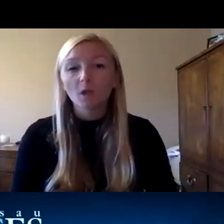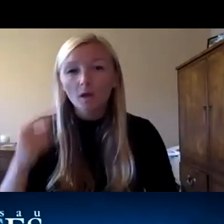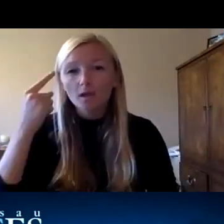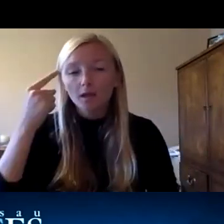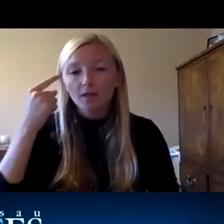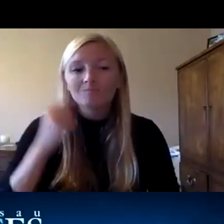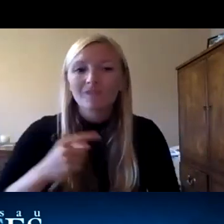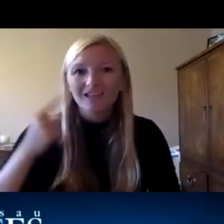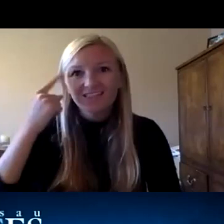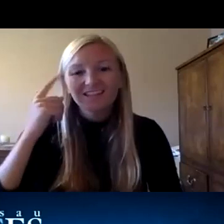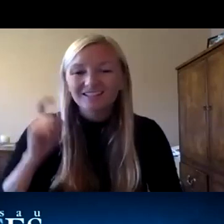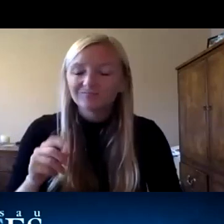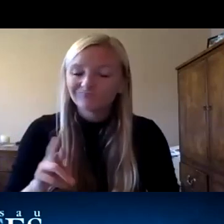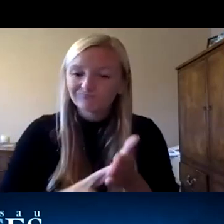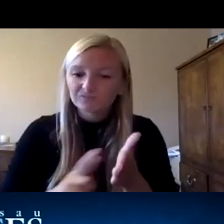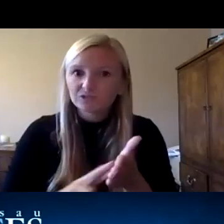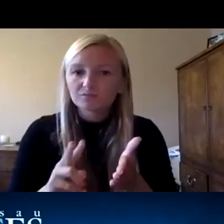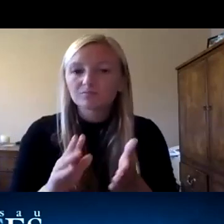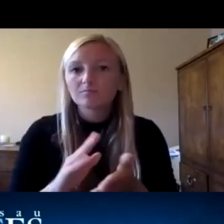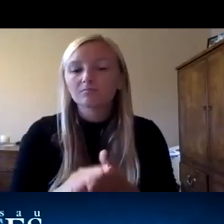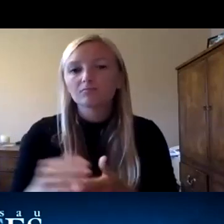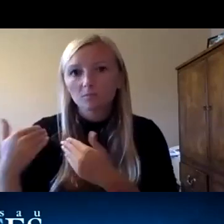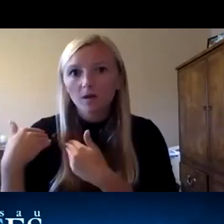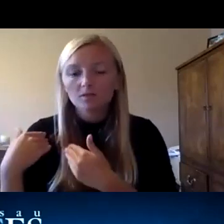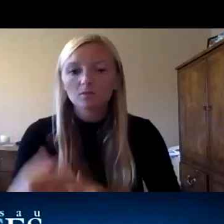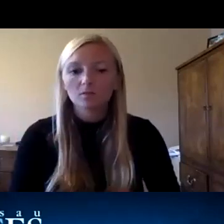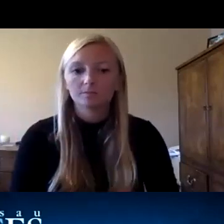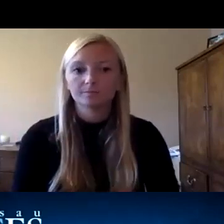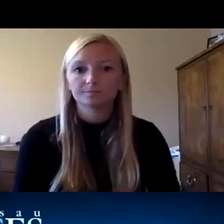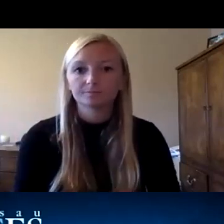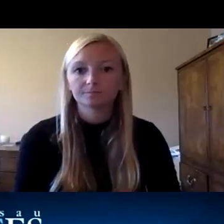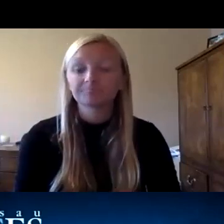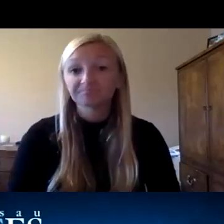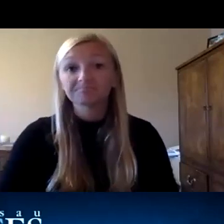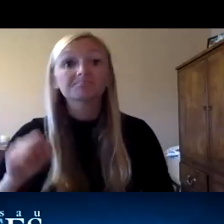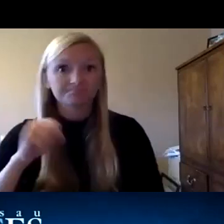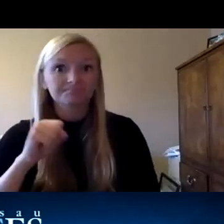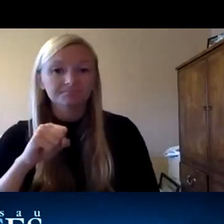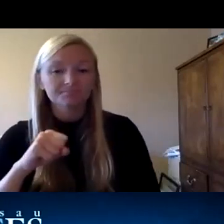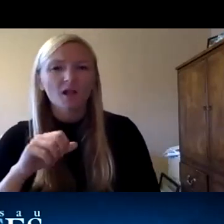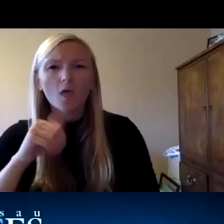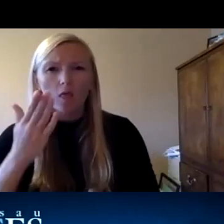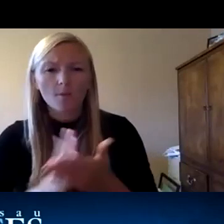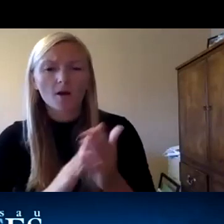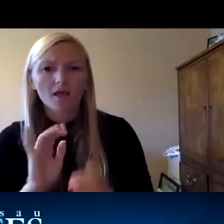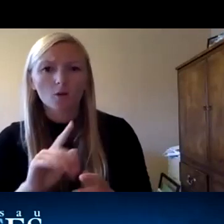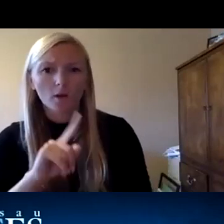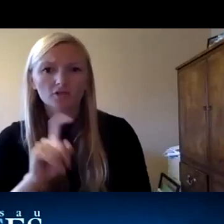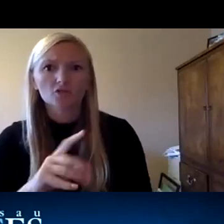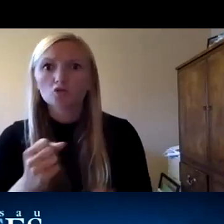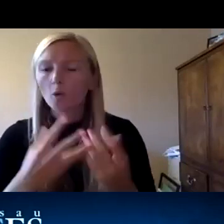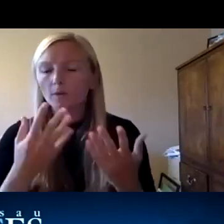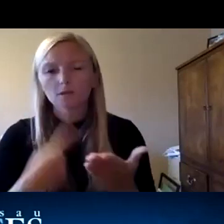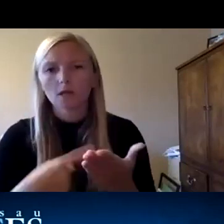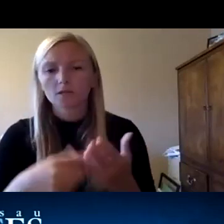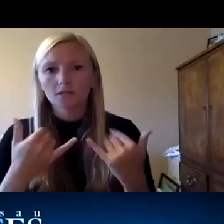due diligence and be responsible that way yeah i think the other part of maury's question was so much of what we're talking about today is